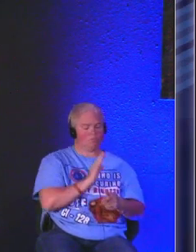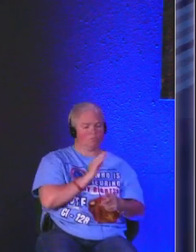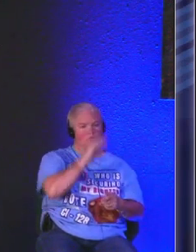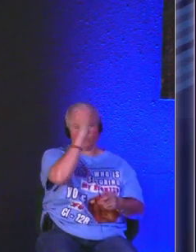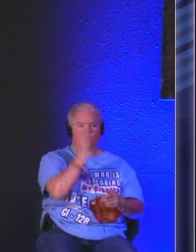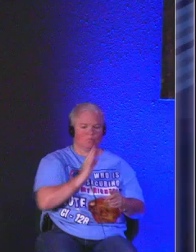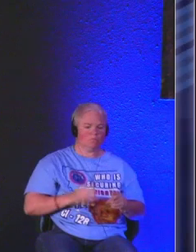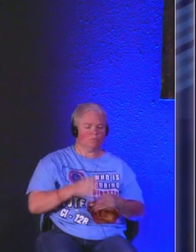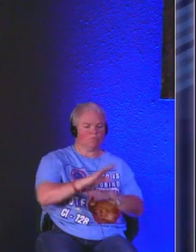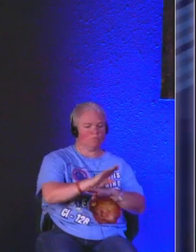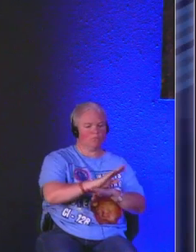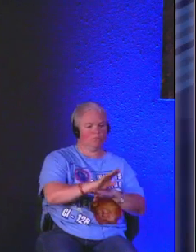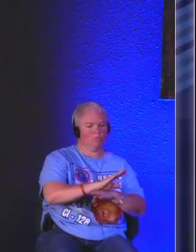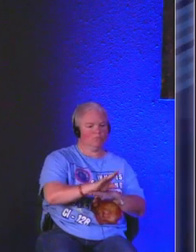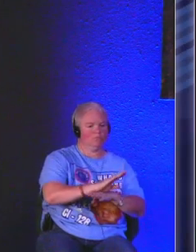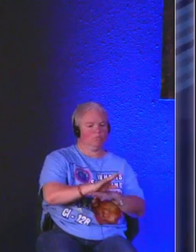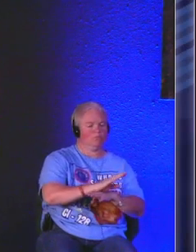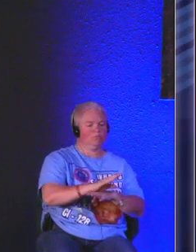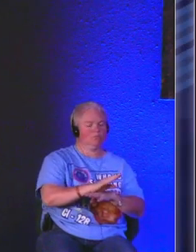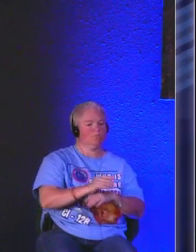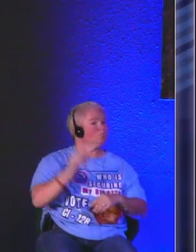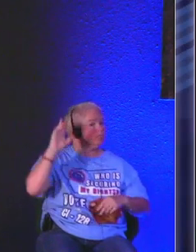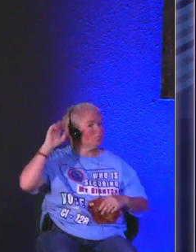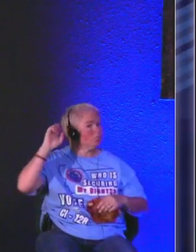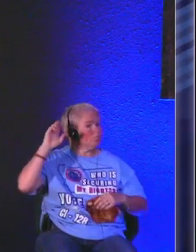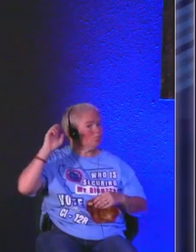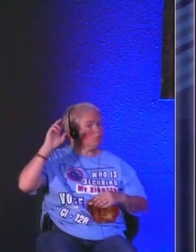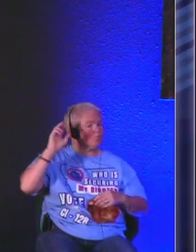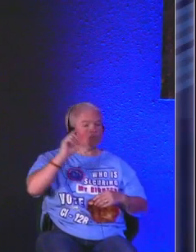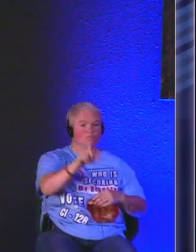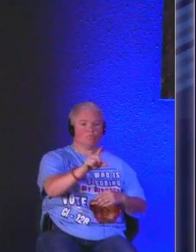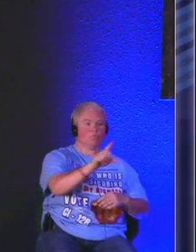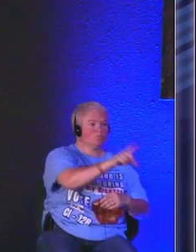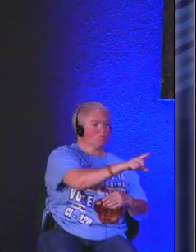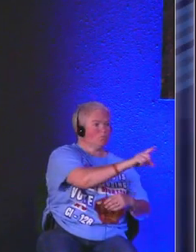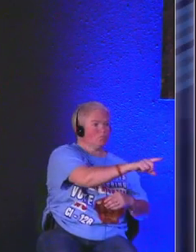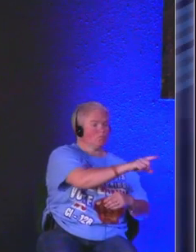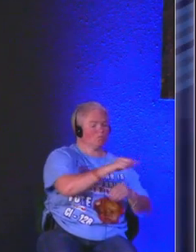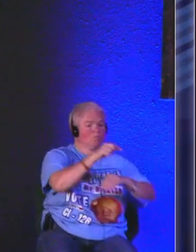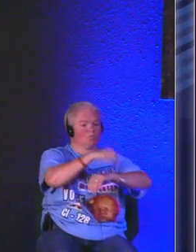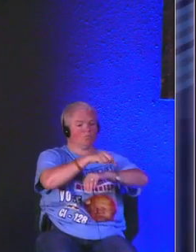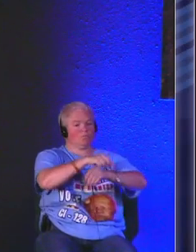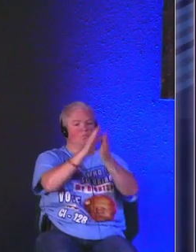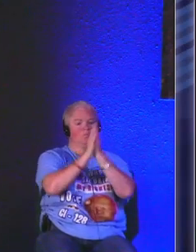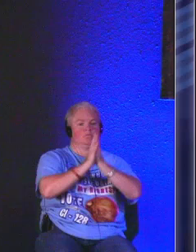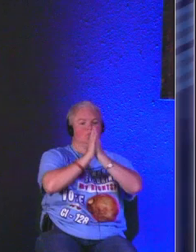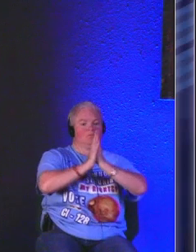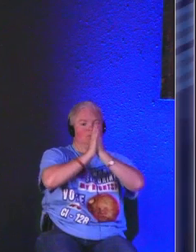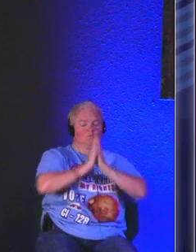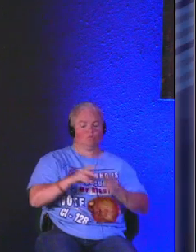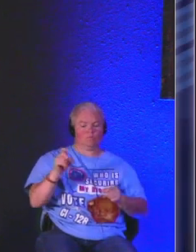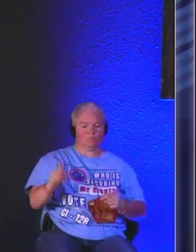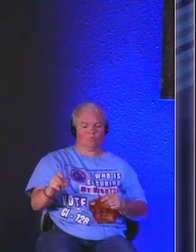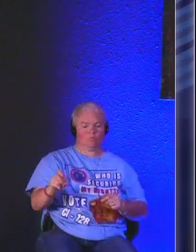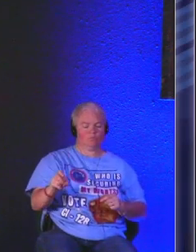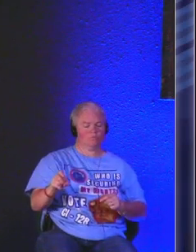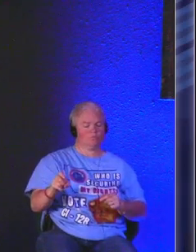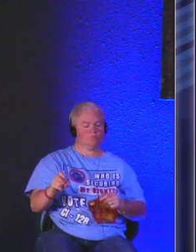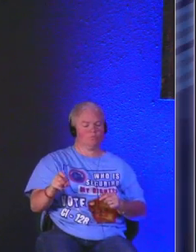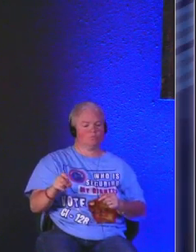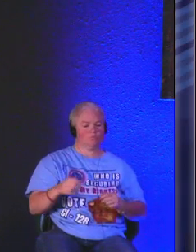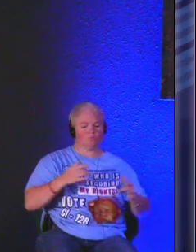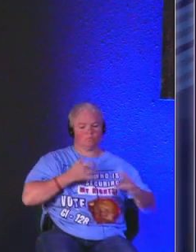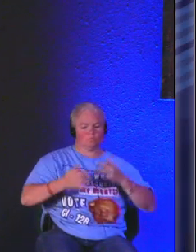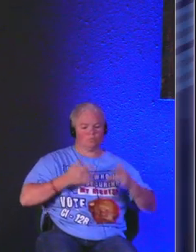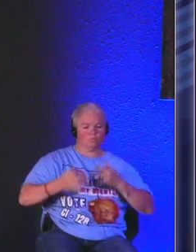too busy to listen to you in your times of worship in your times of need in your times of